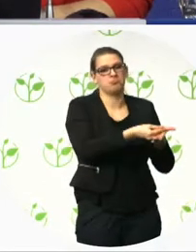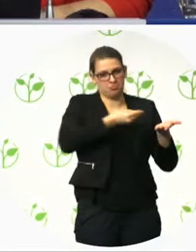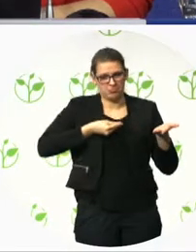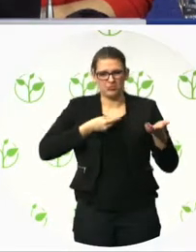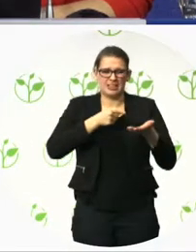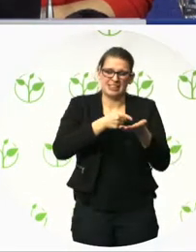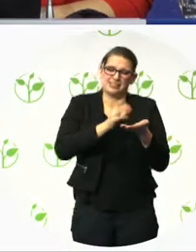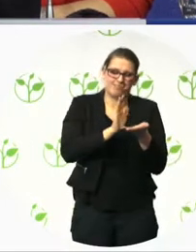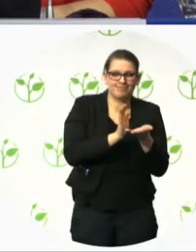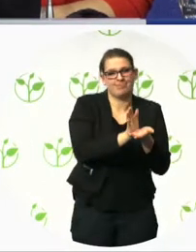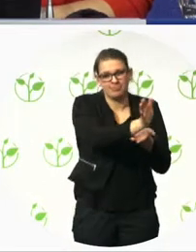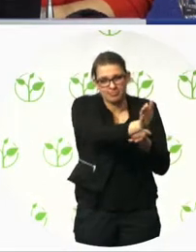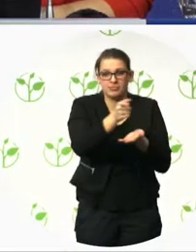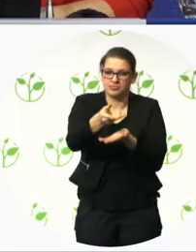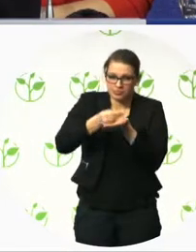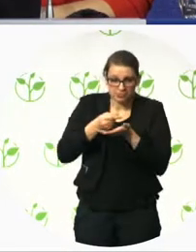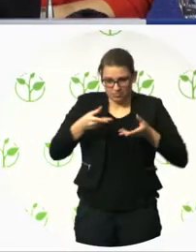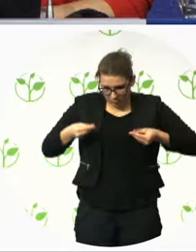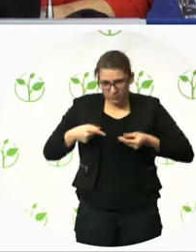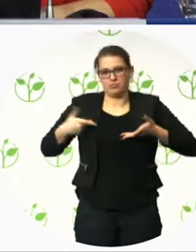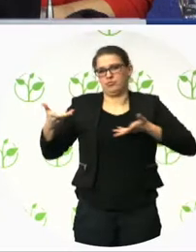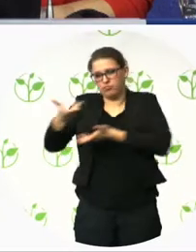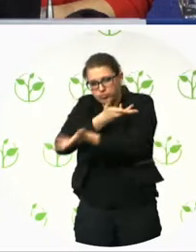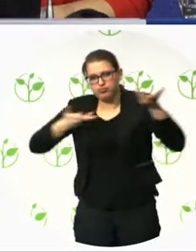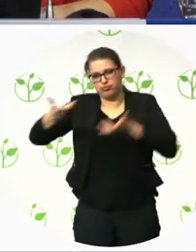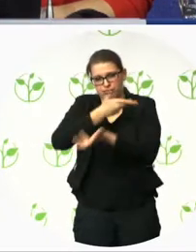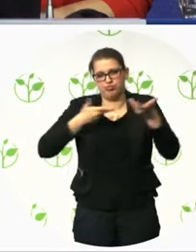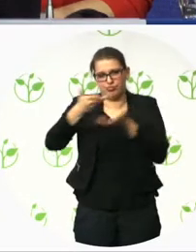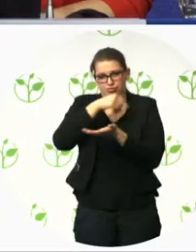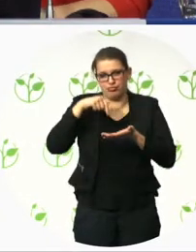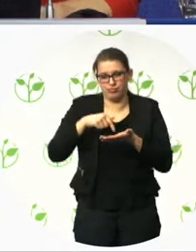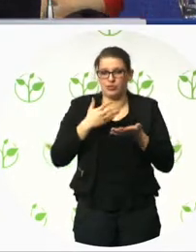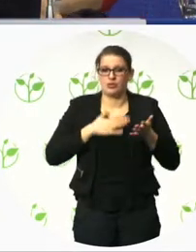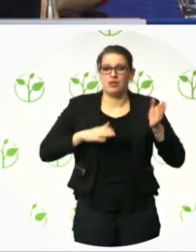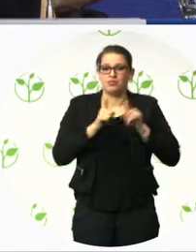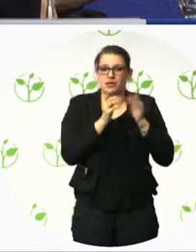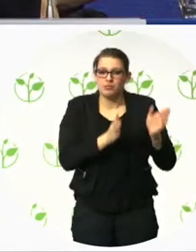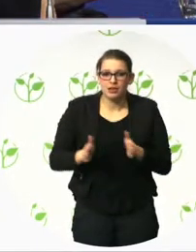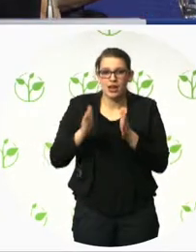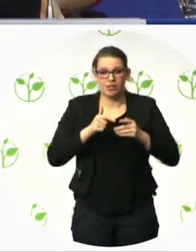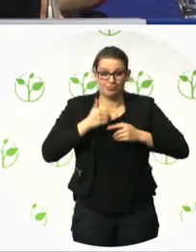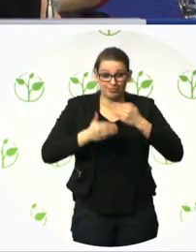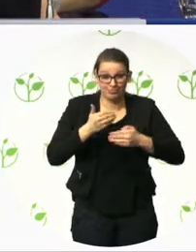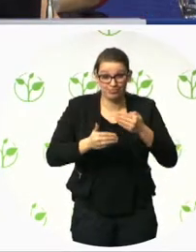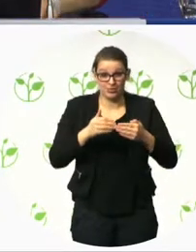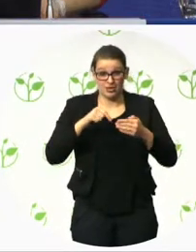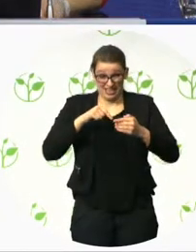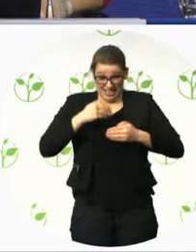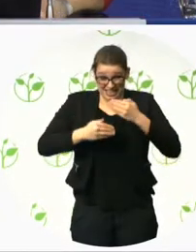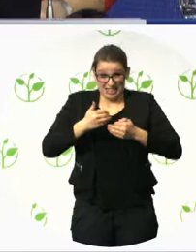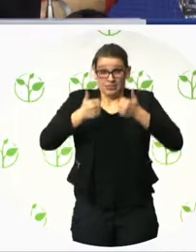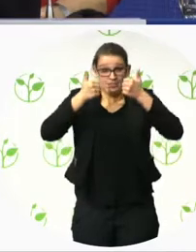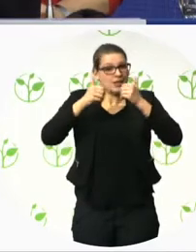commitment, both from the civil society and from the administration in the entities.